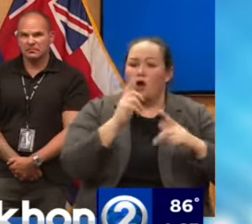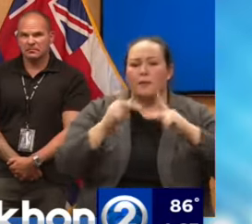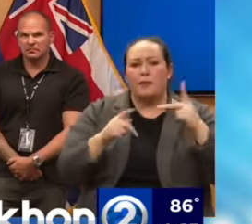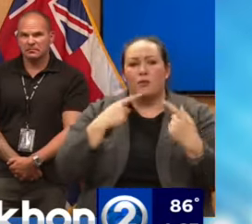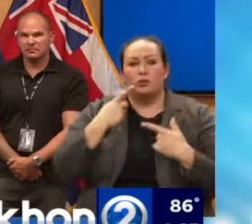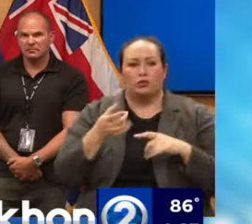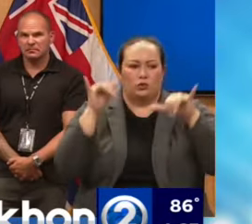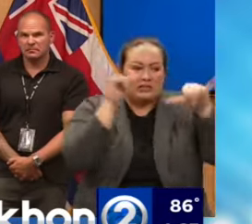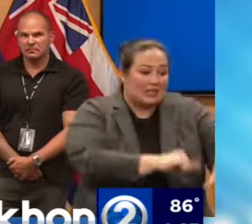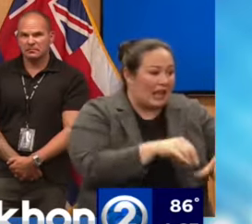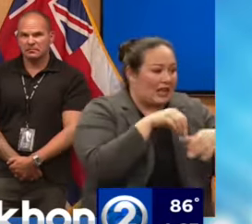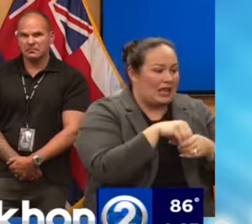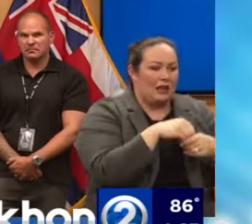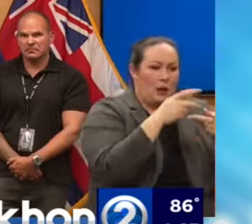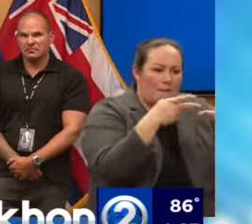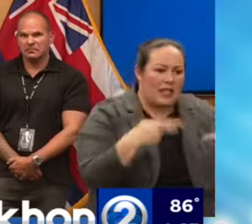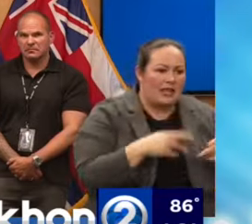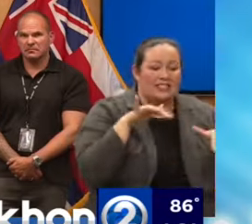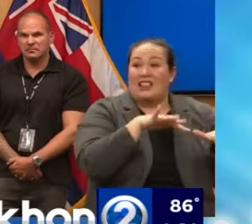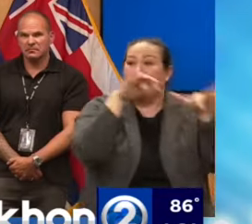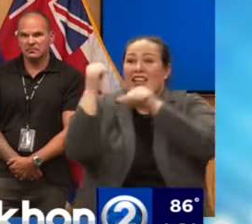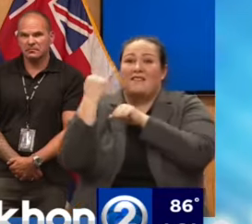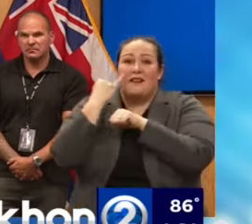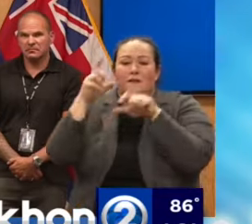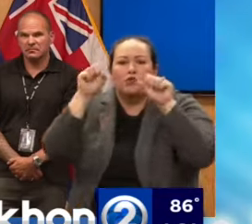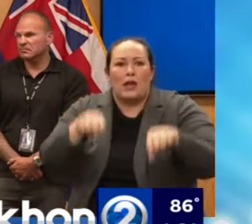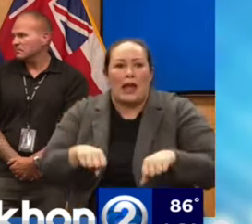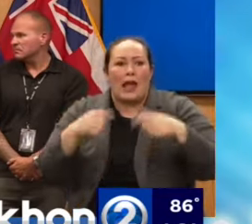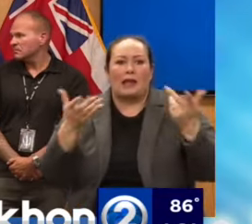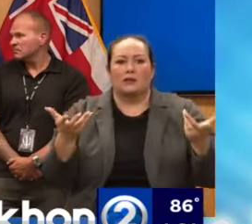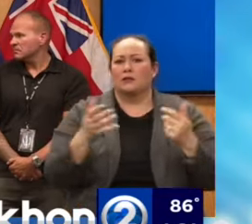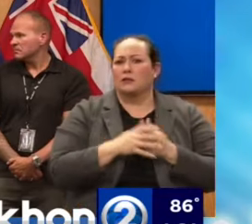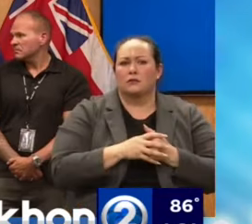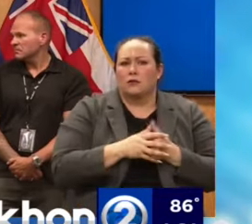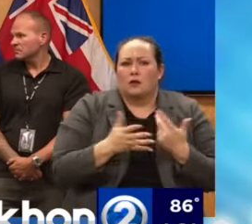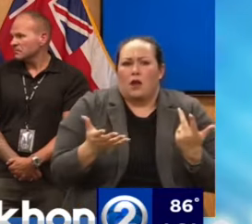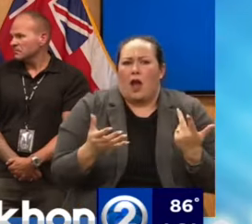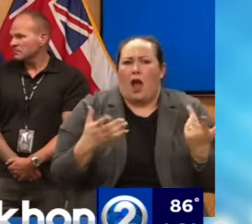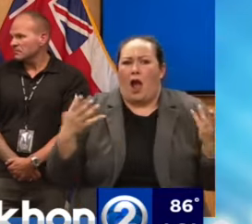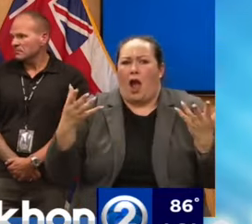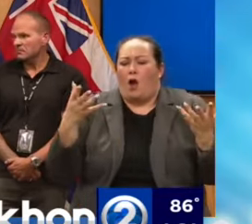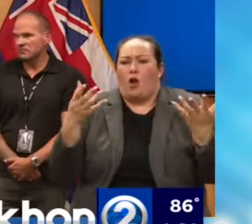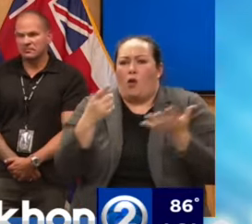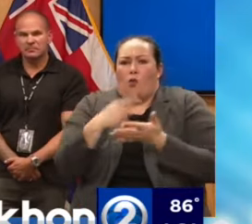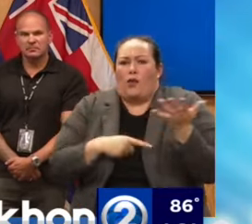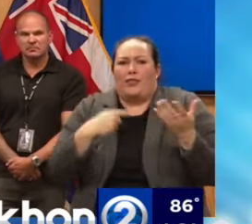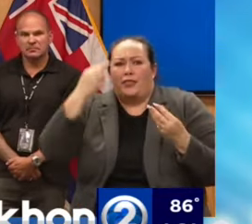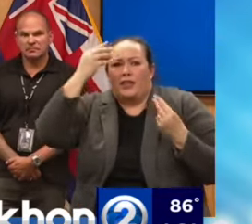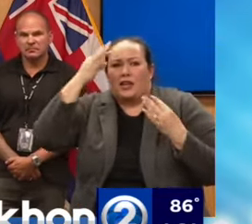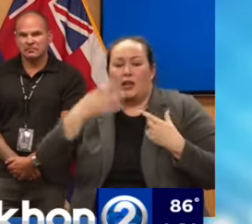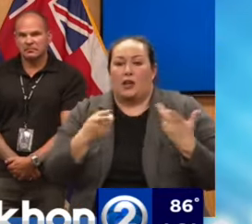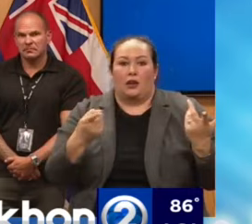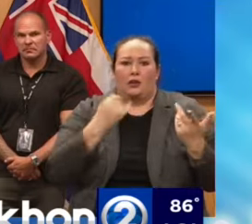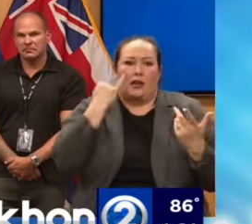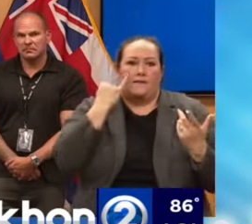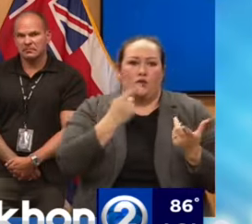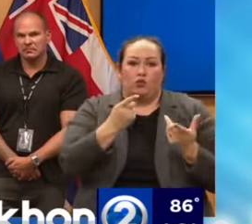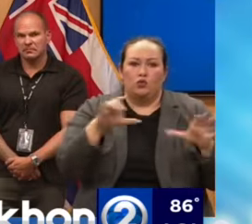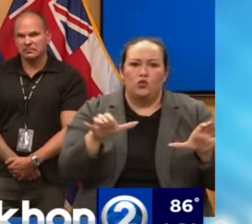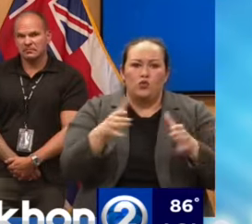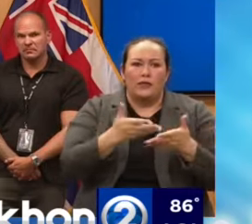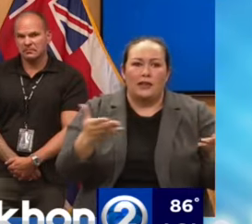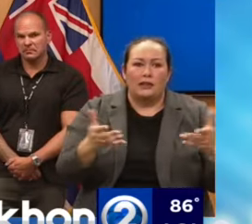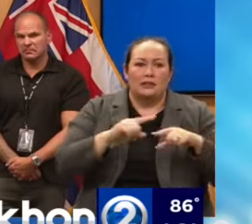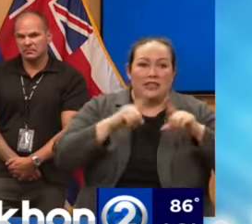to shelter in place or to leave if they could. And, yeah, just sort of what the thinking was and if you do things a little differently